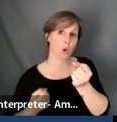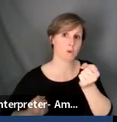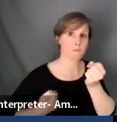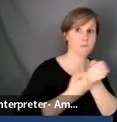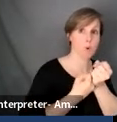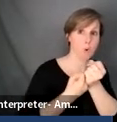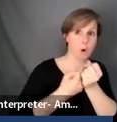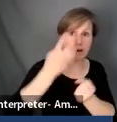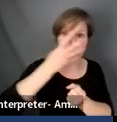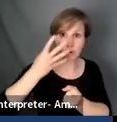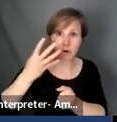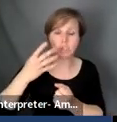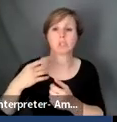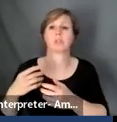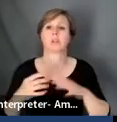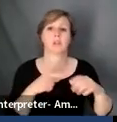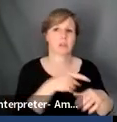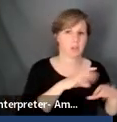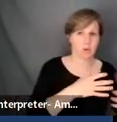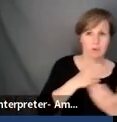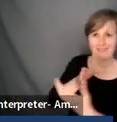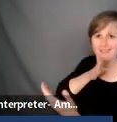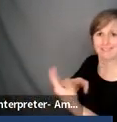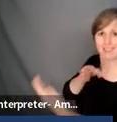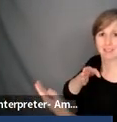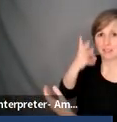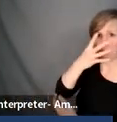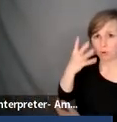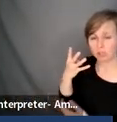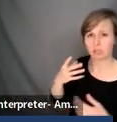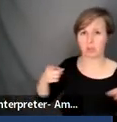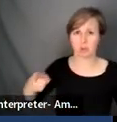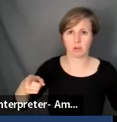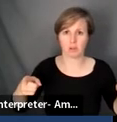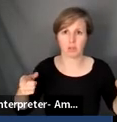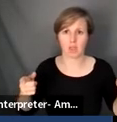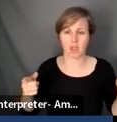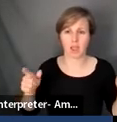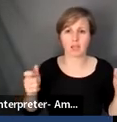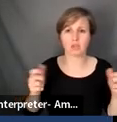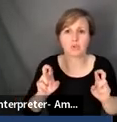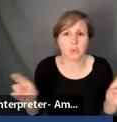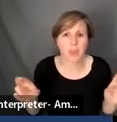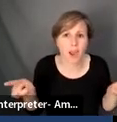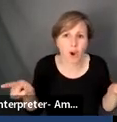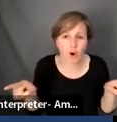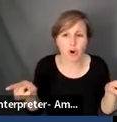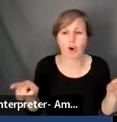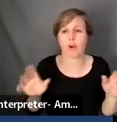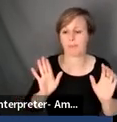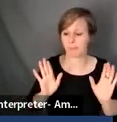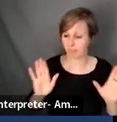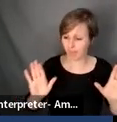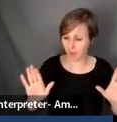and argument against immigration. And they had to come back and prepare their,